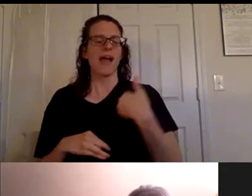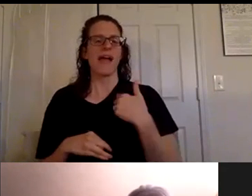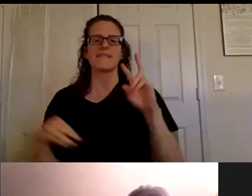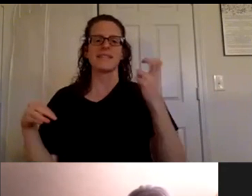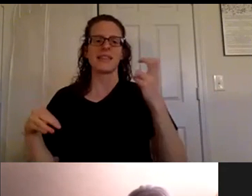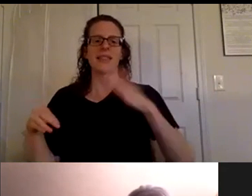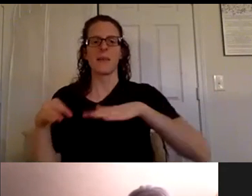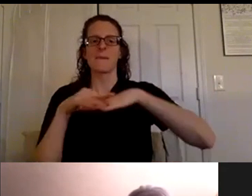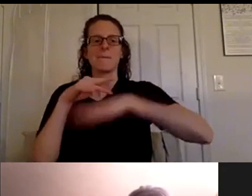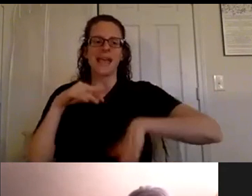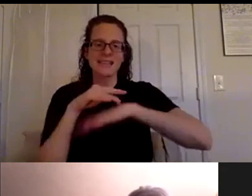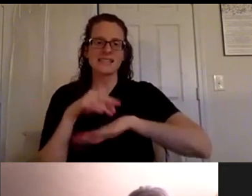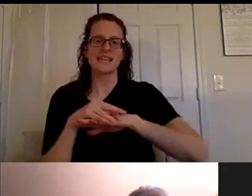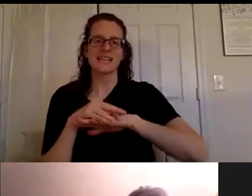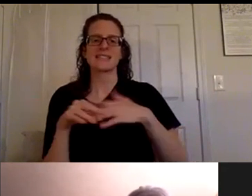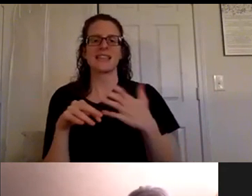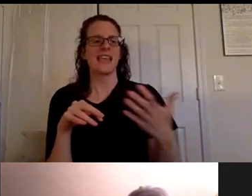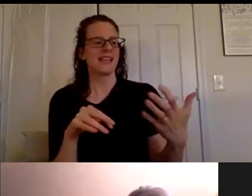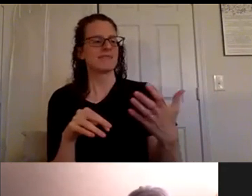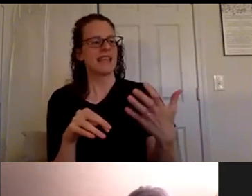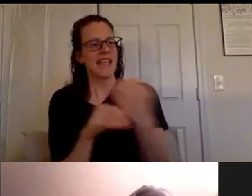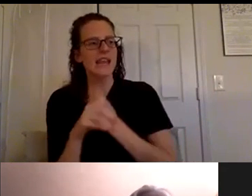the income the money side of young living